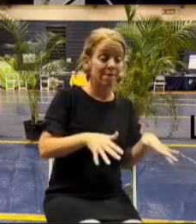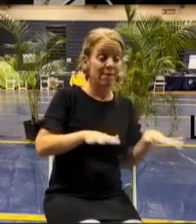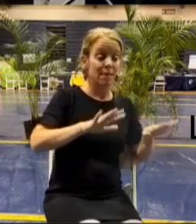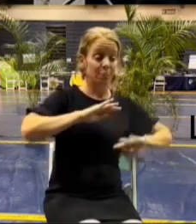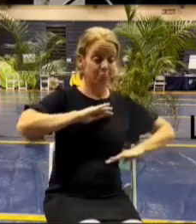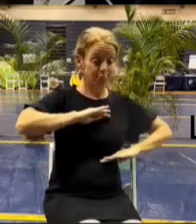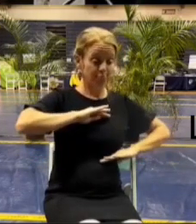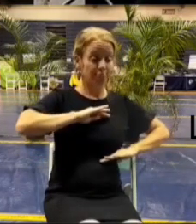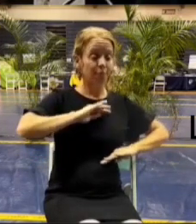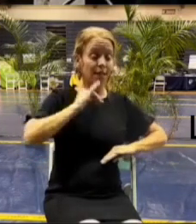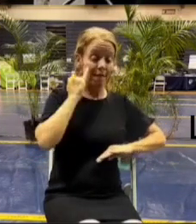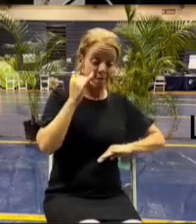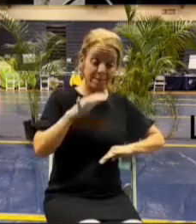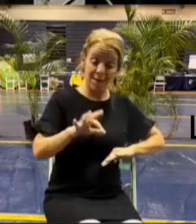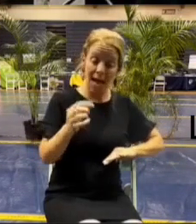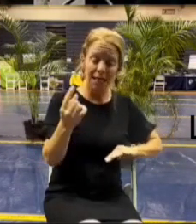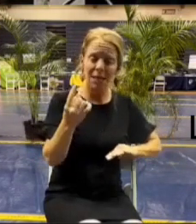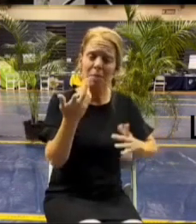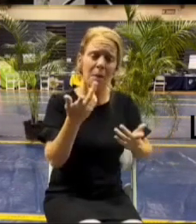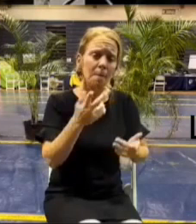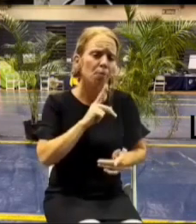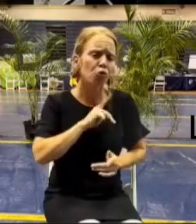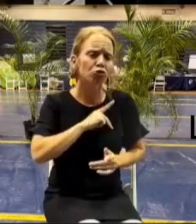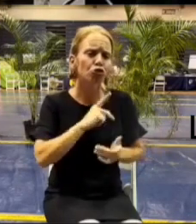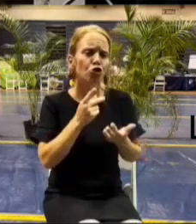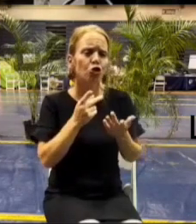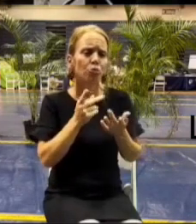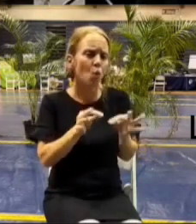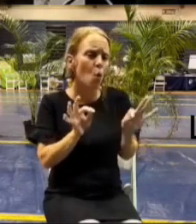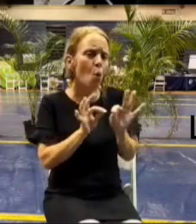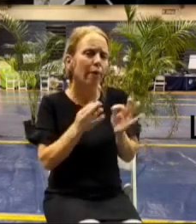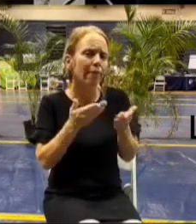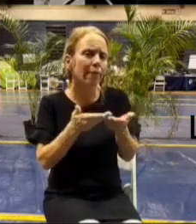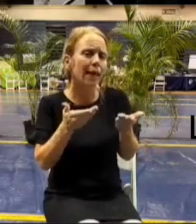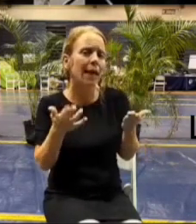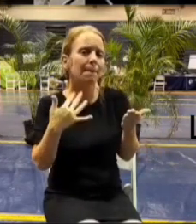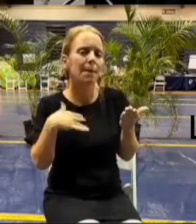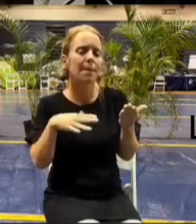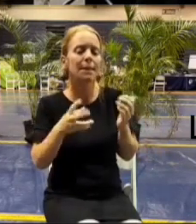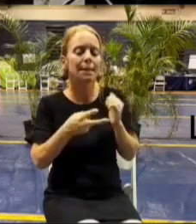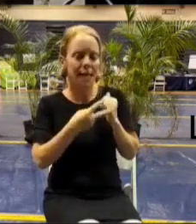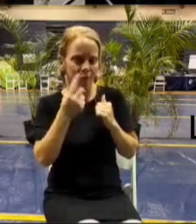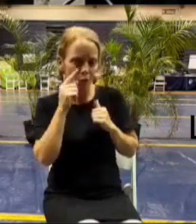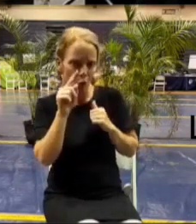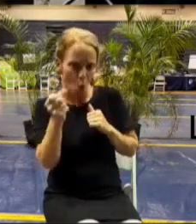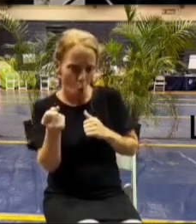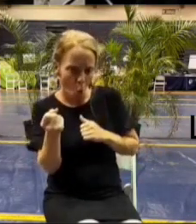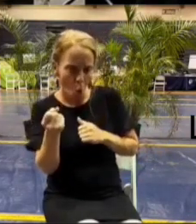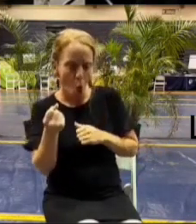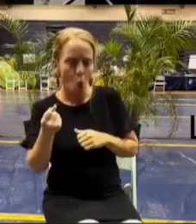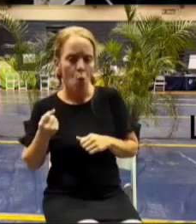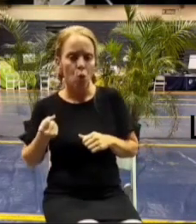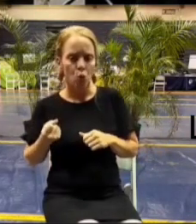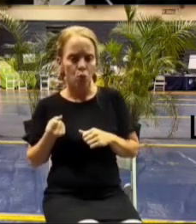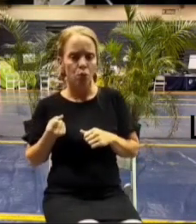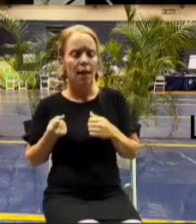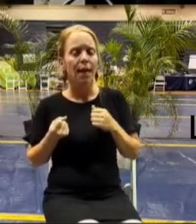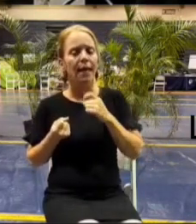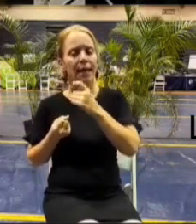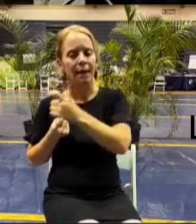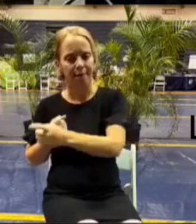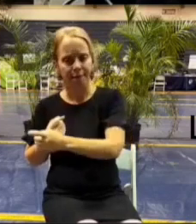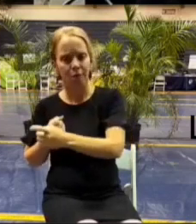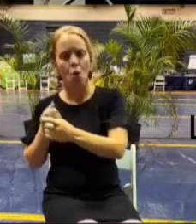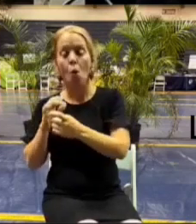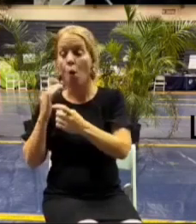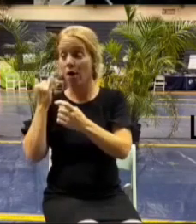obviously they would secure that if it's a personal possession you know we would secure that for you and and and either hold it uh to give to you or if you're